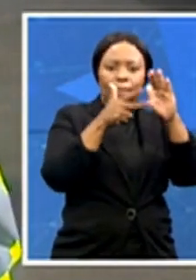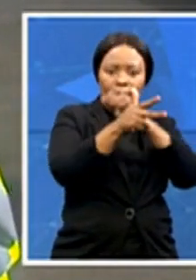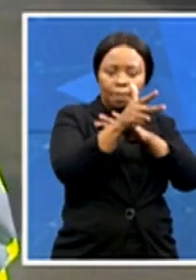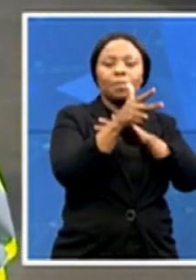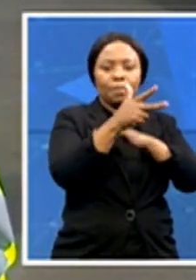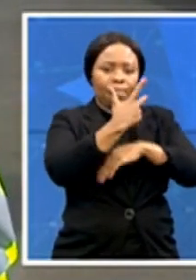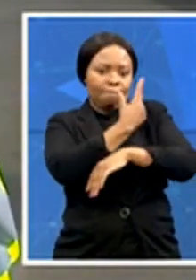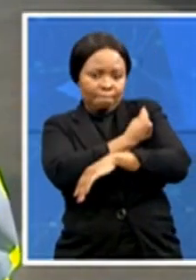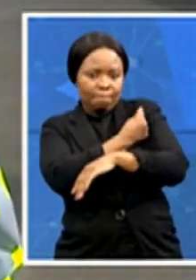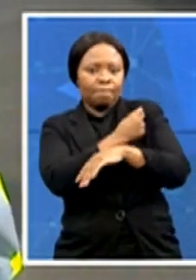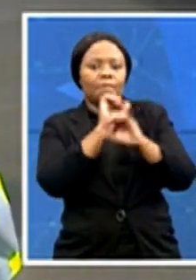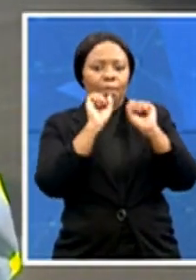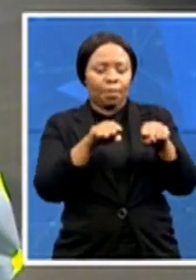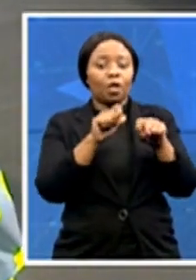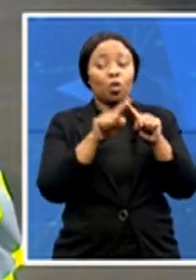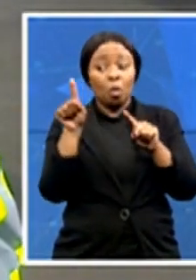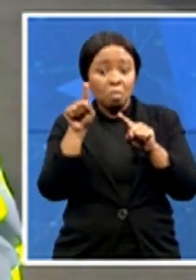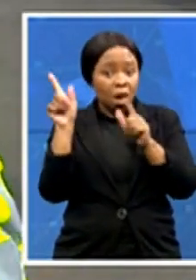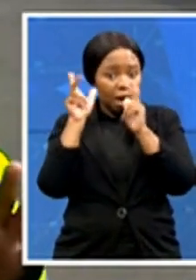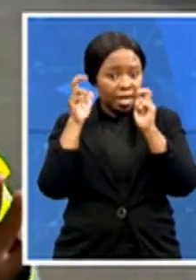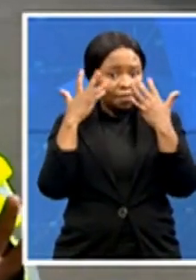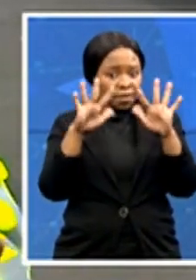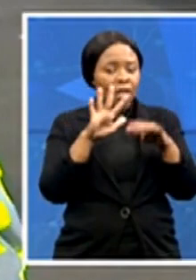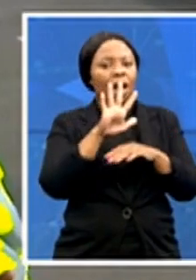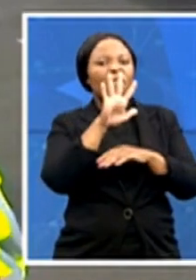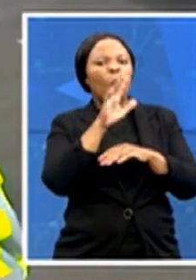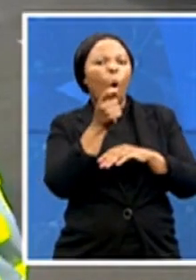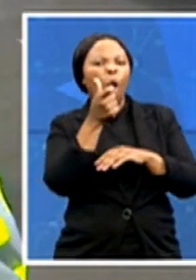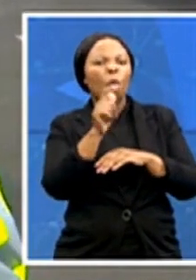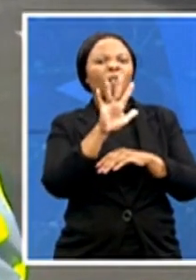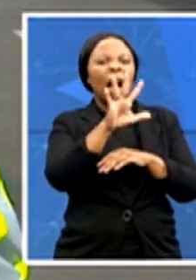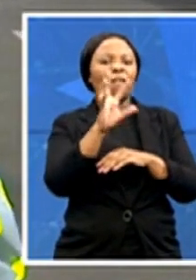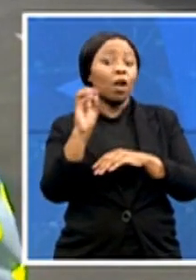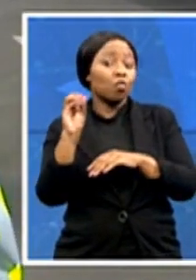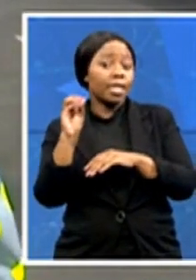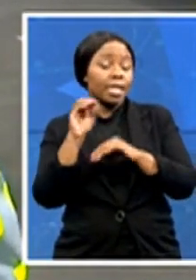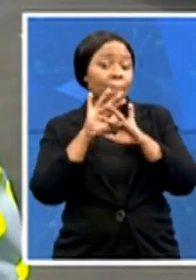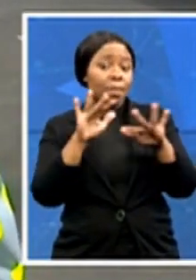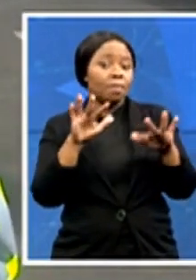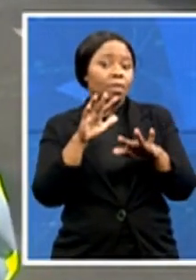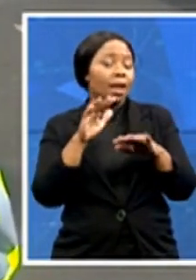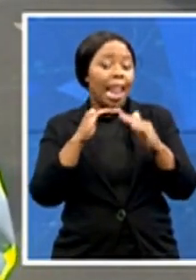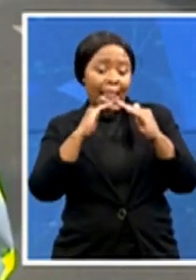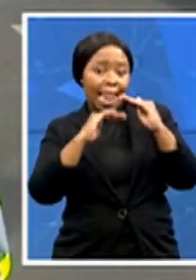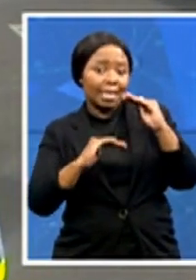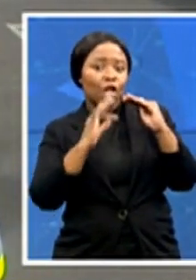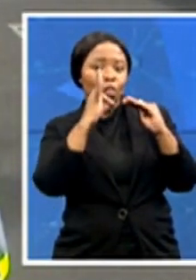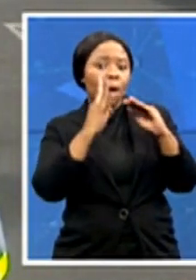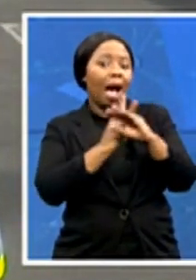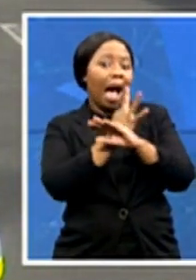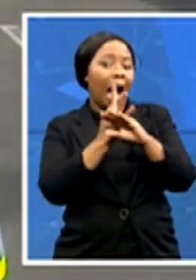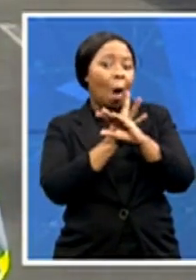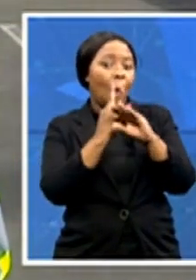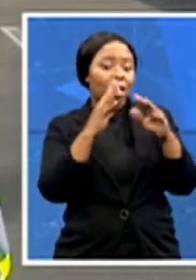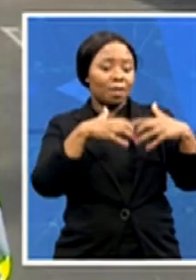almost 500 people in less than three hours of opening. I understand that this morning they were supposed to start